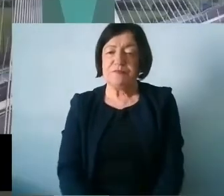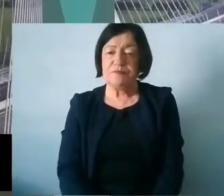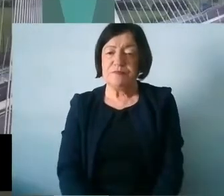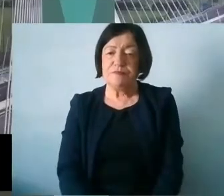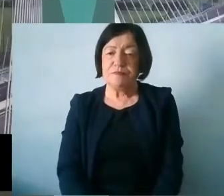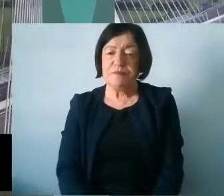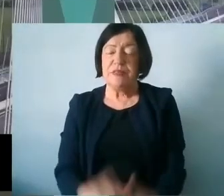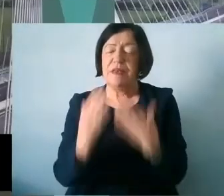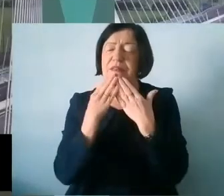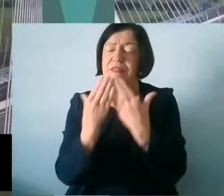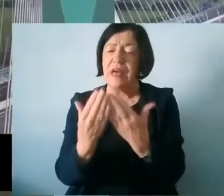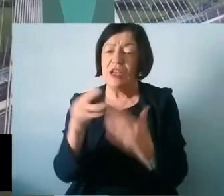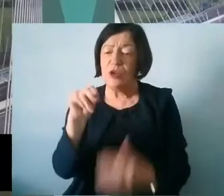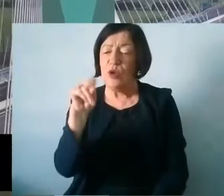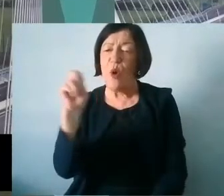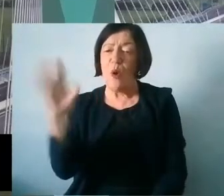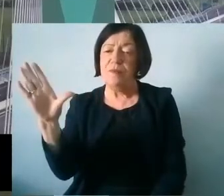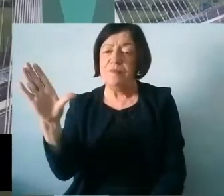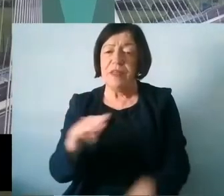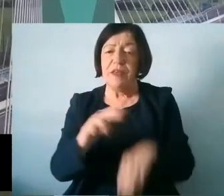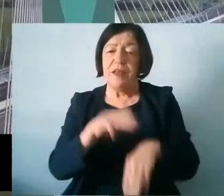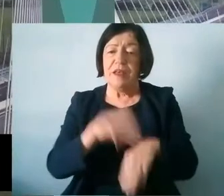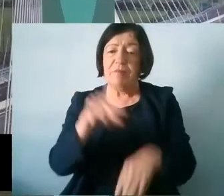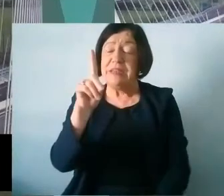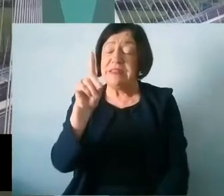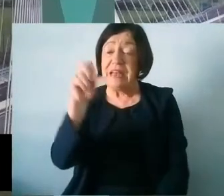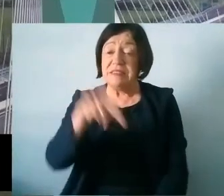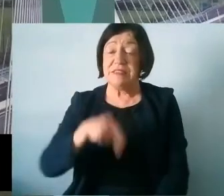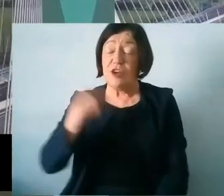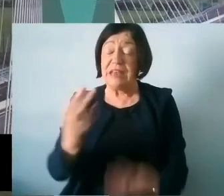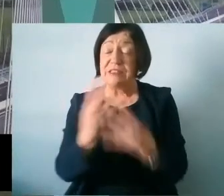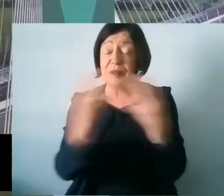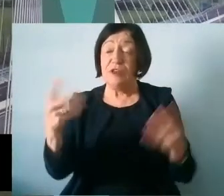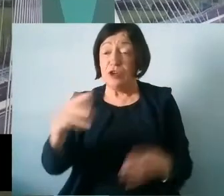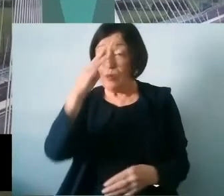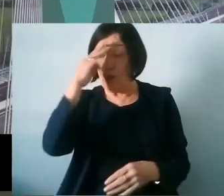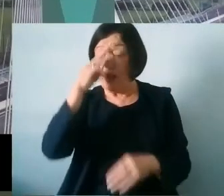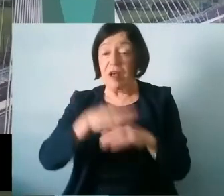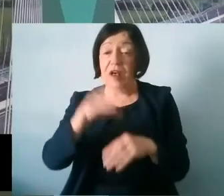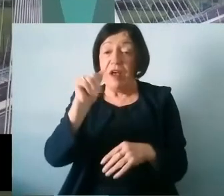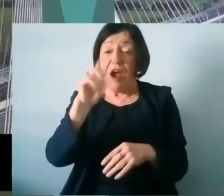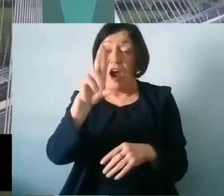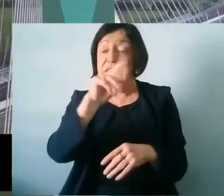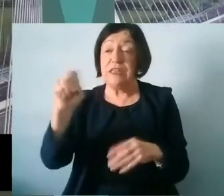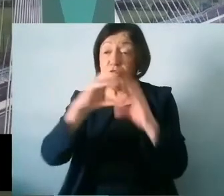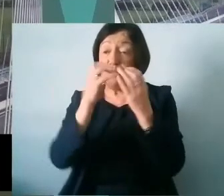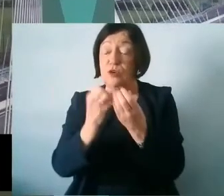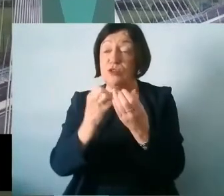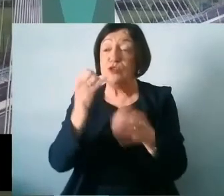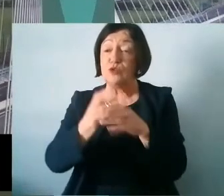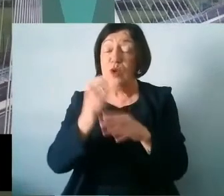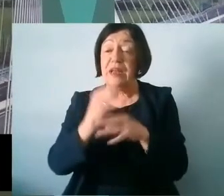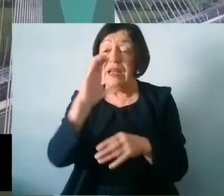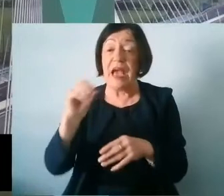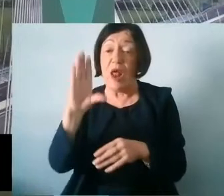Thank you very much, Noel. Mary Jackson is our next panelist, and she's principal of RD Community School in County Loud, a role she's